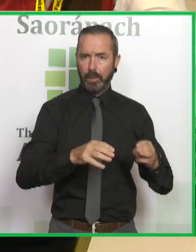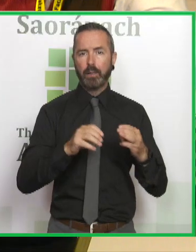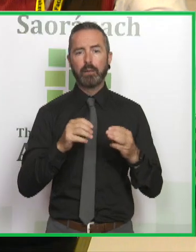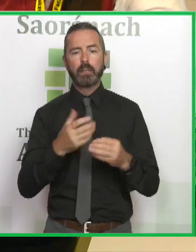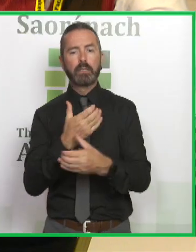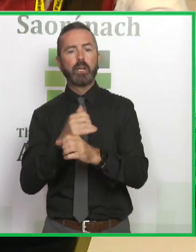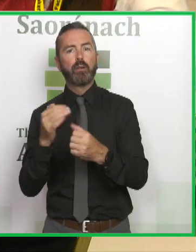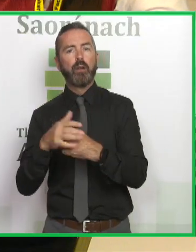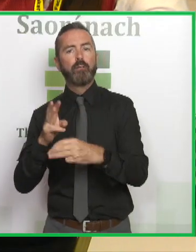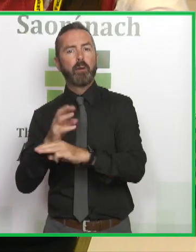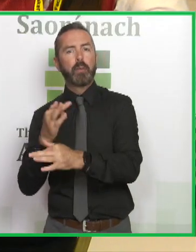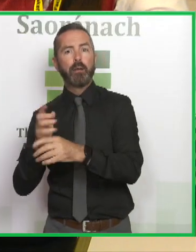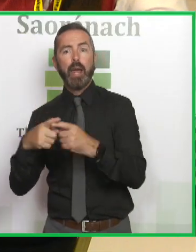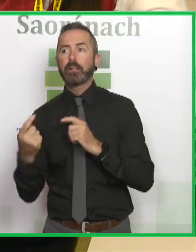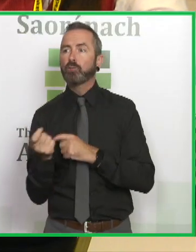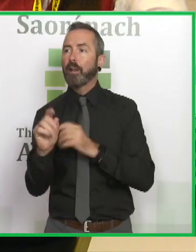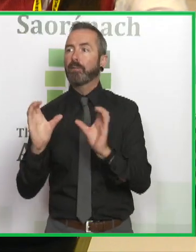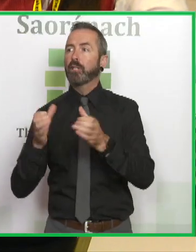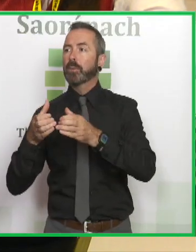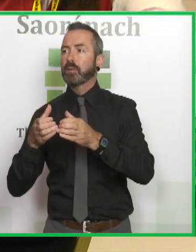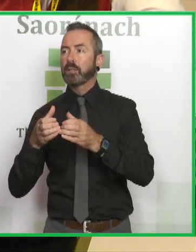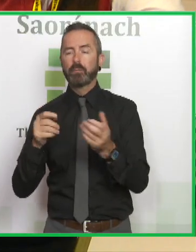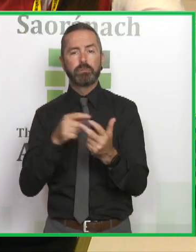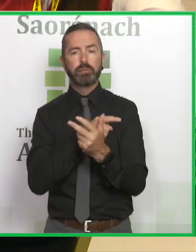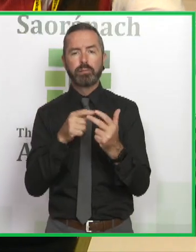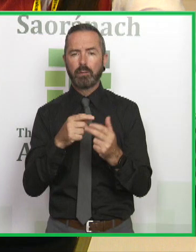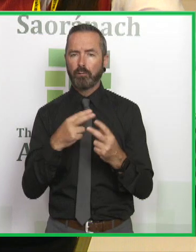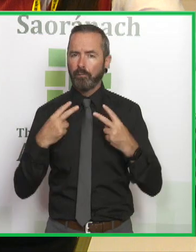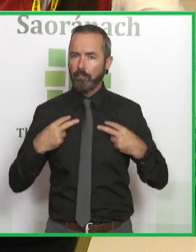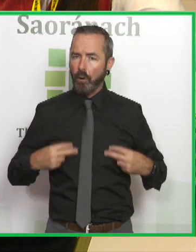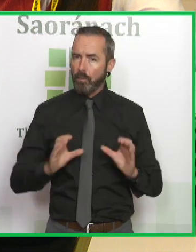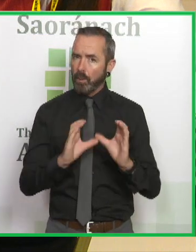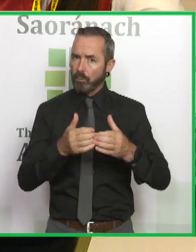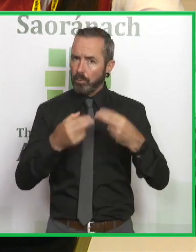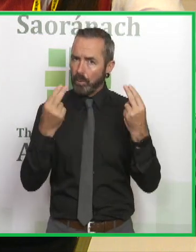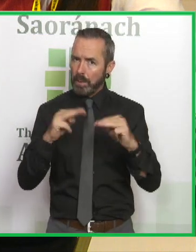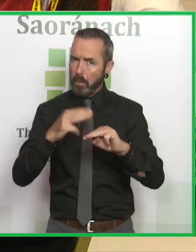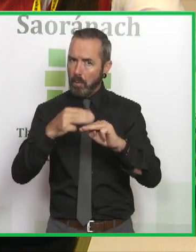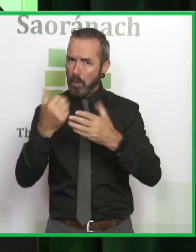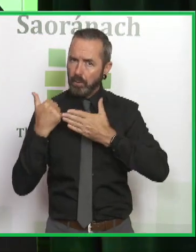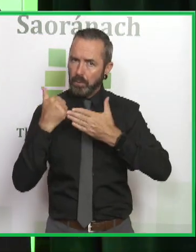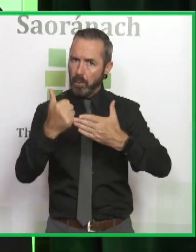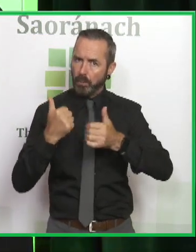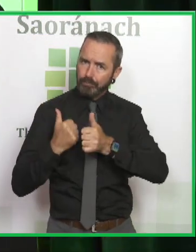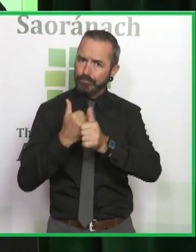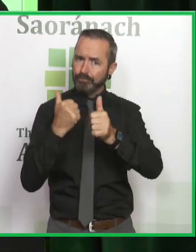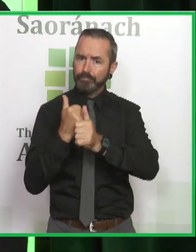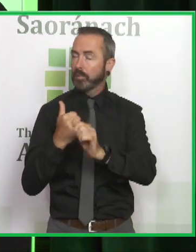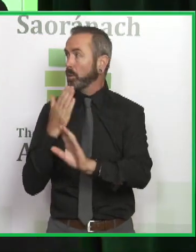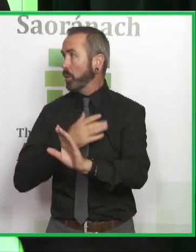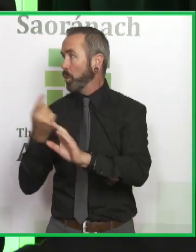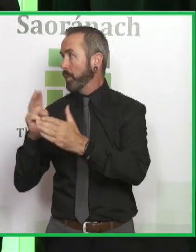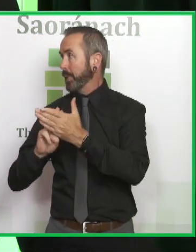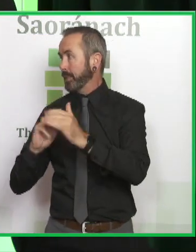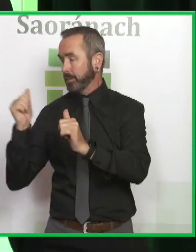use drugs, and the traveller community, all of whom are very, very vulnerable groups and who need extra support. Just one minute.